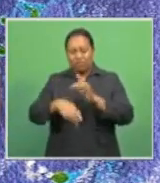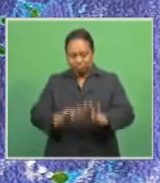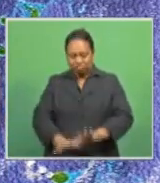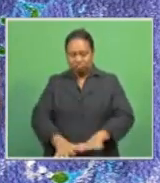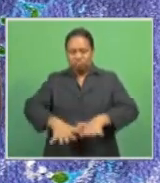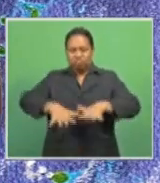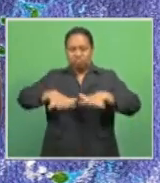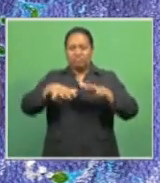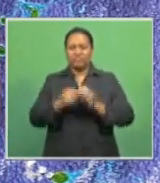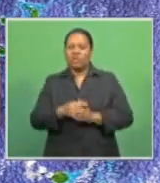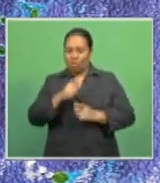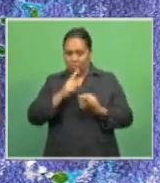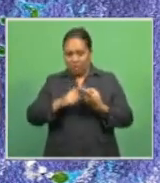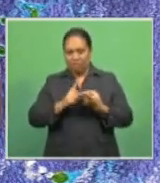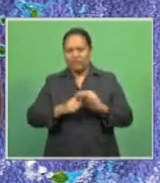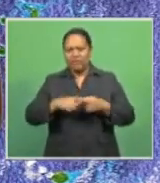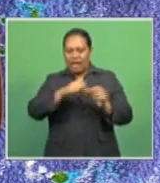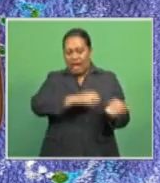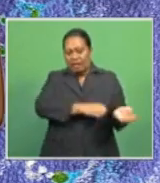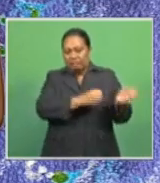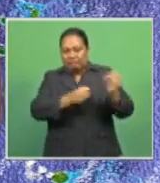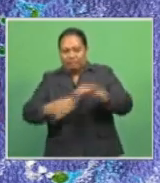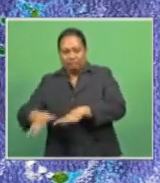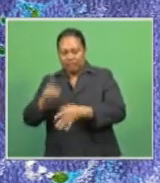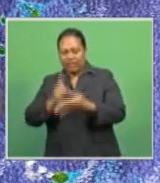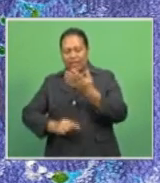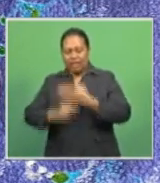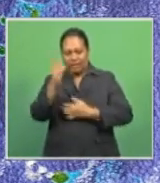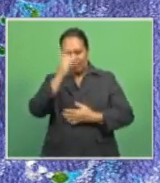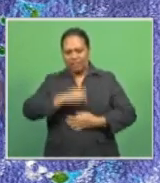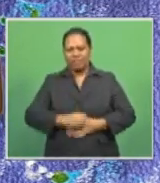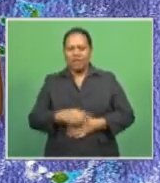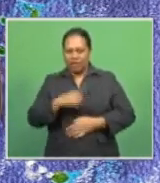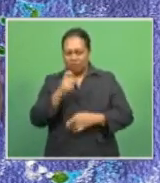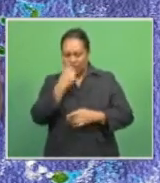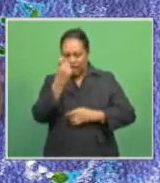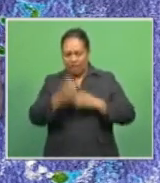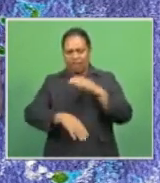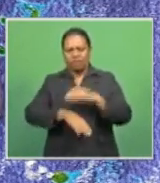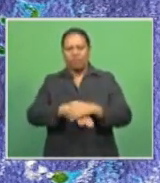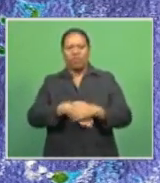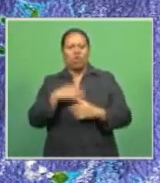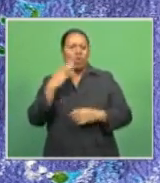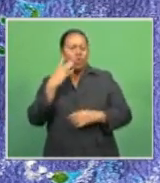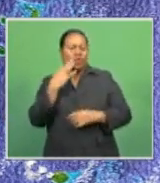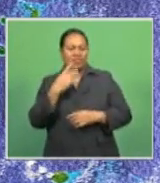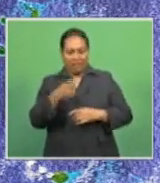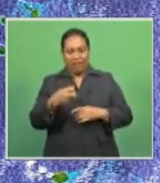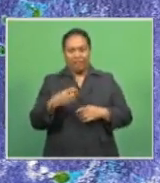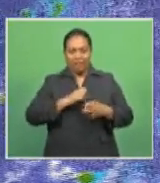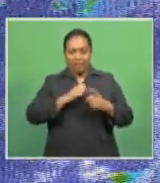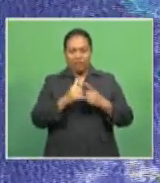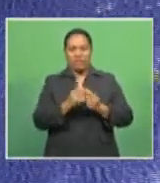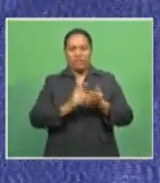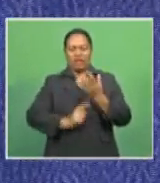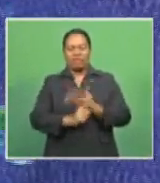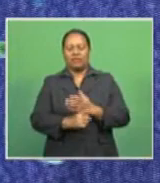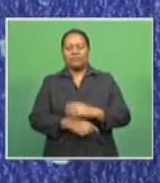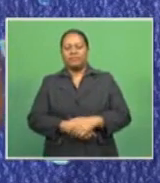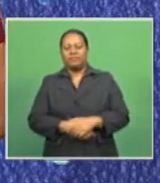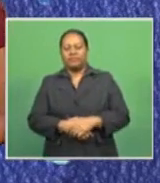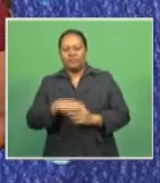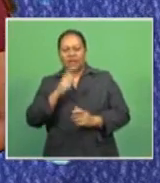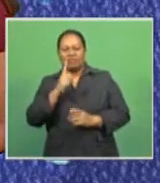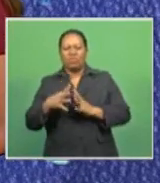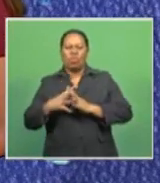is one and landslide is the other. Be very vigilant if you come across such situations. Now, looking to